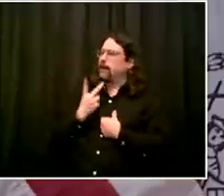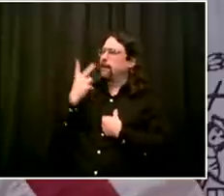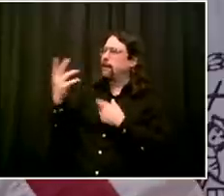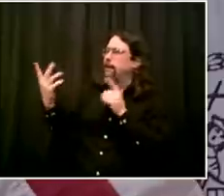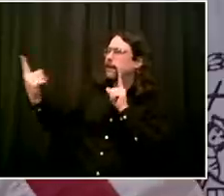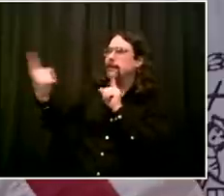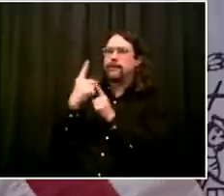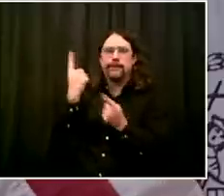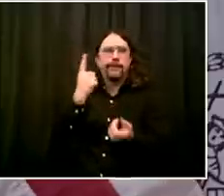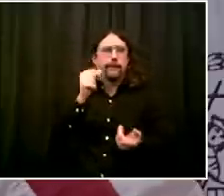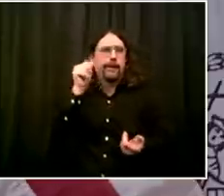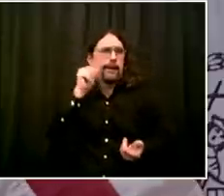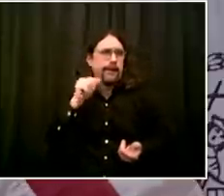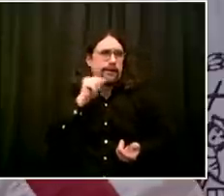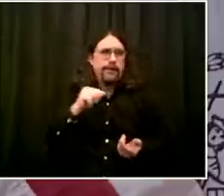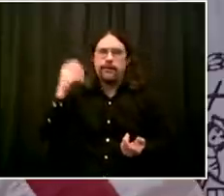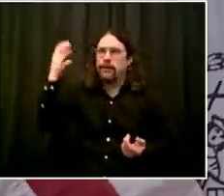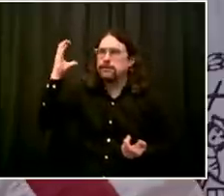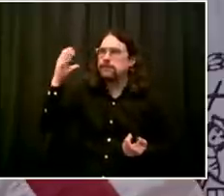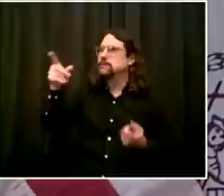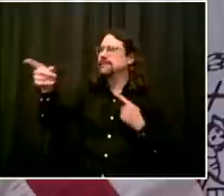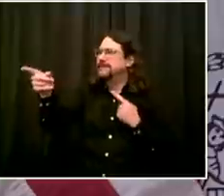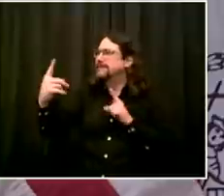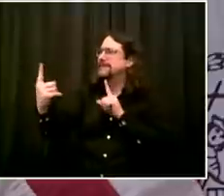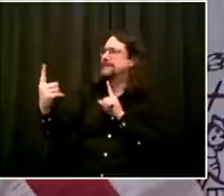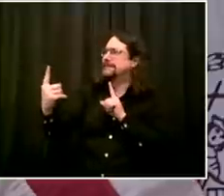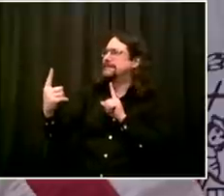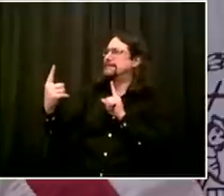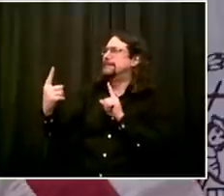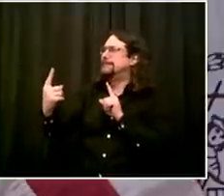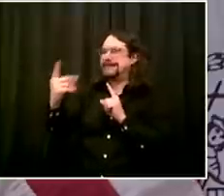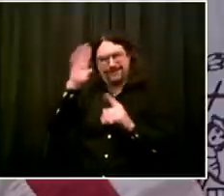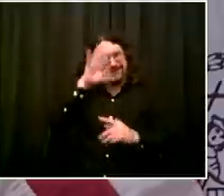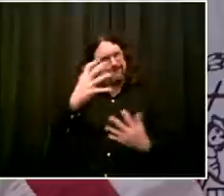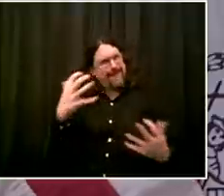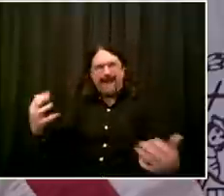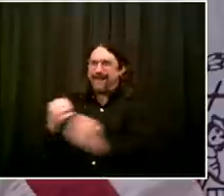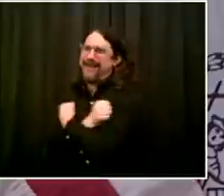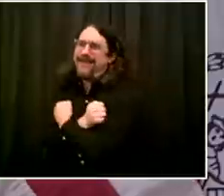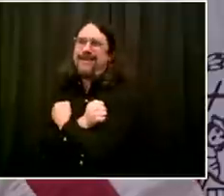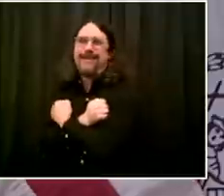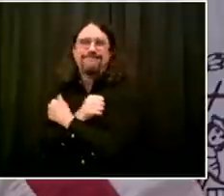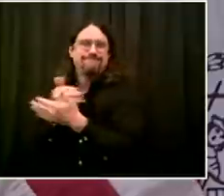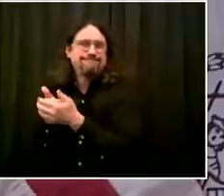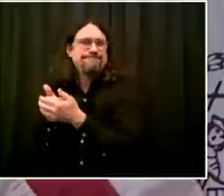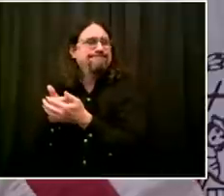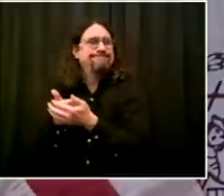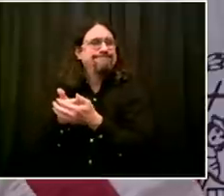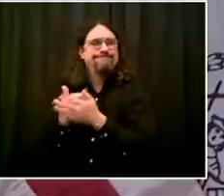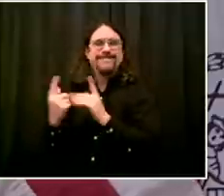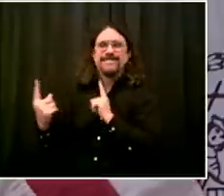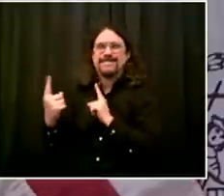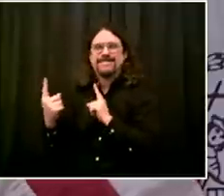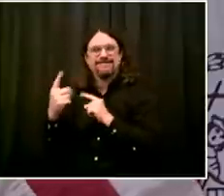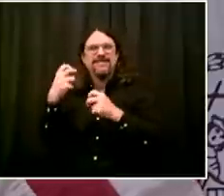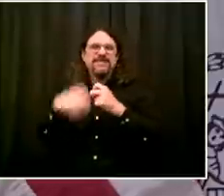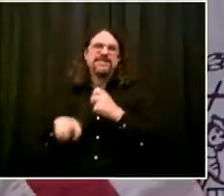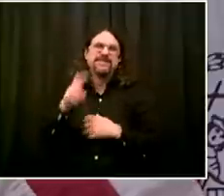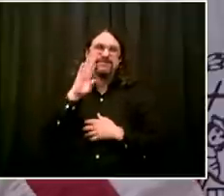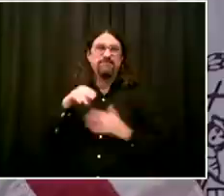uh, gather more than 10 people, I've said, the NYPD is going to be focused on gatherings. If it's more than 10 people,